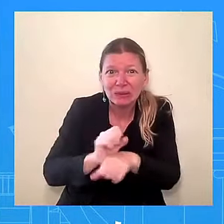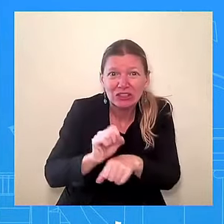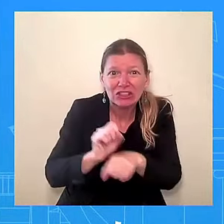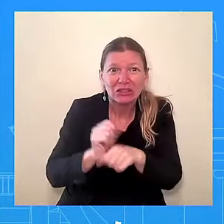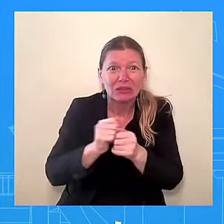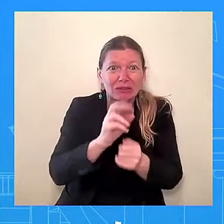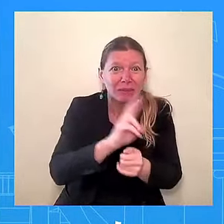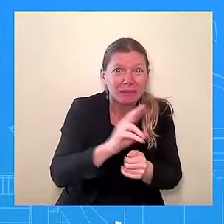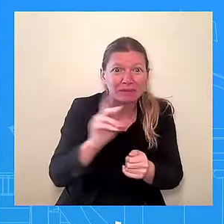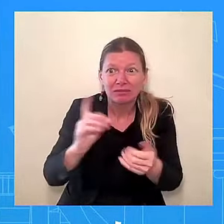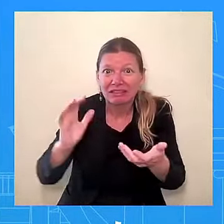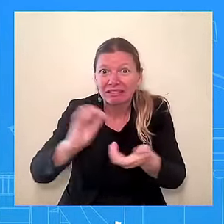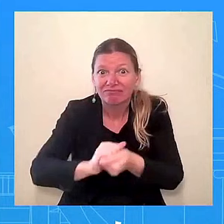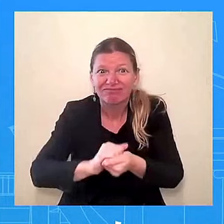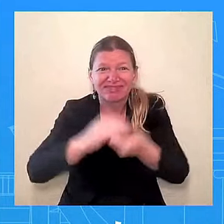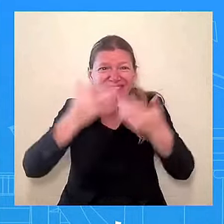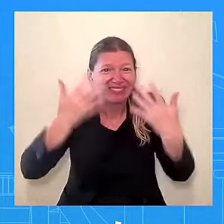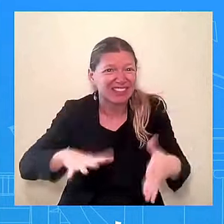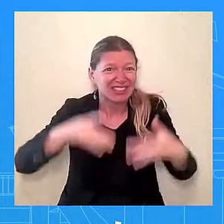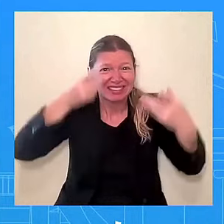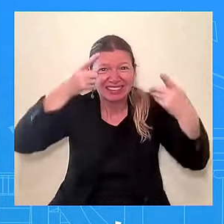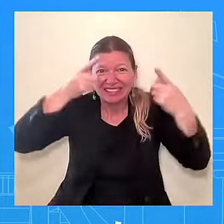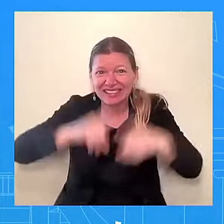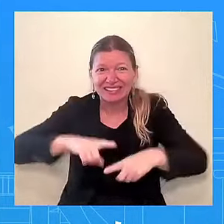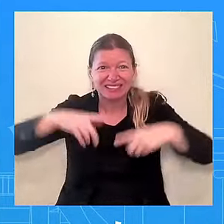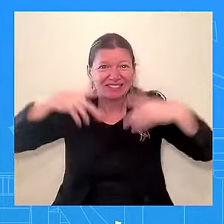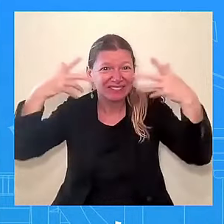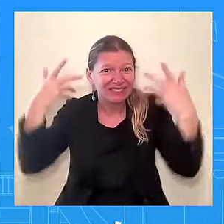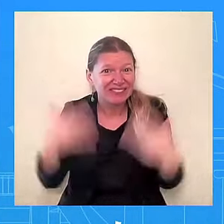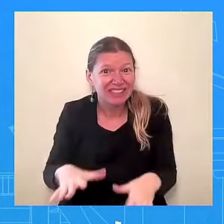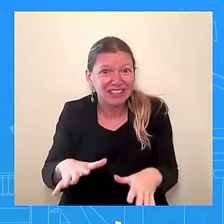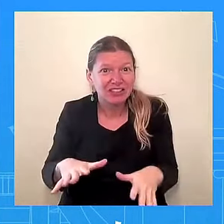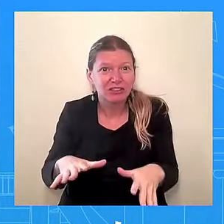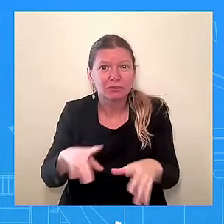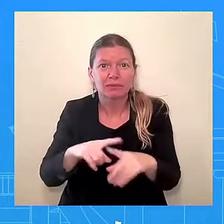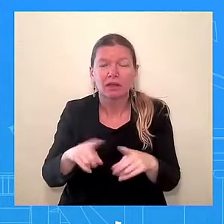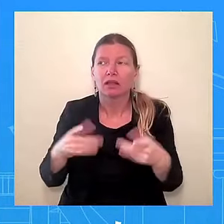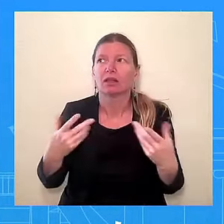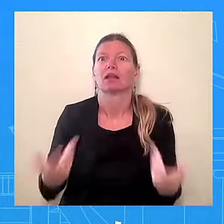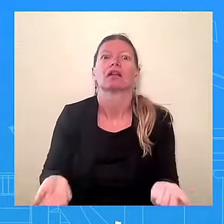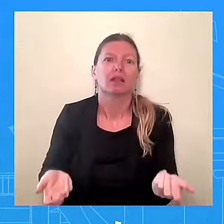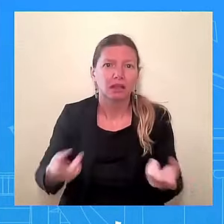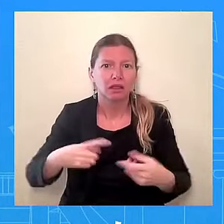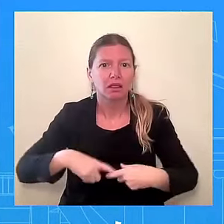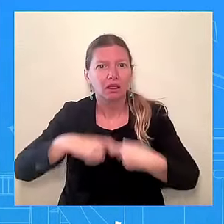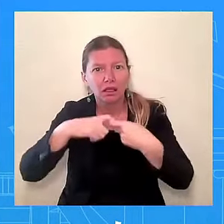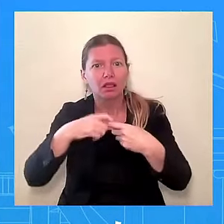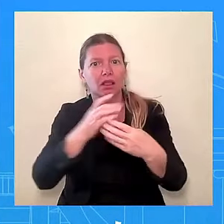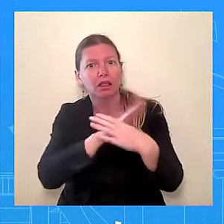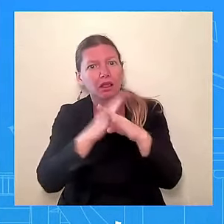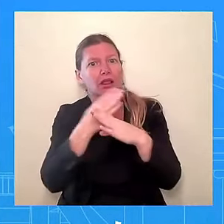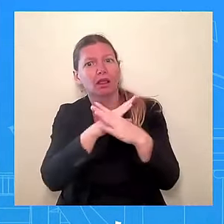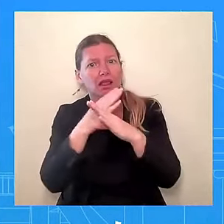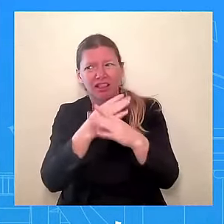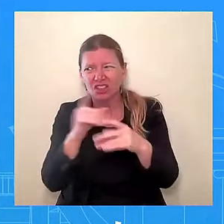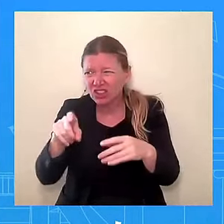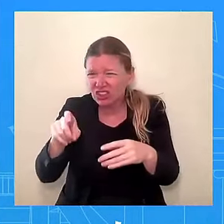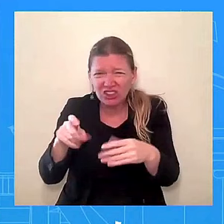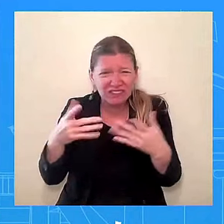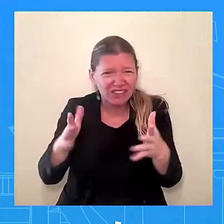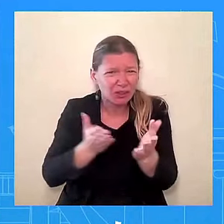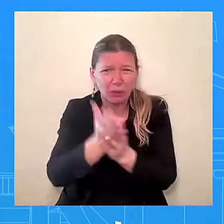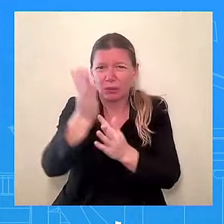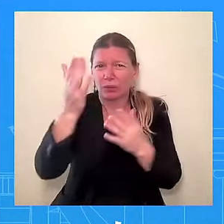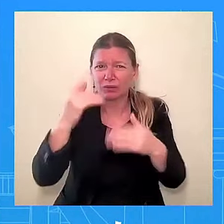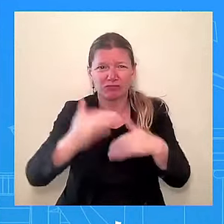toughest, fairest, bipartisan border security legislation in modern history. And congressional Republicans decided to